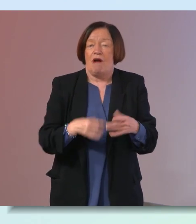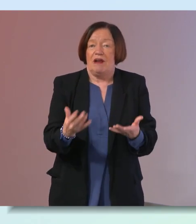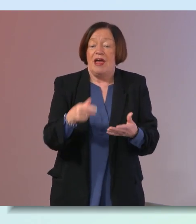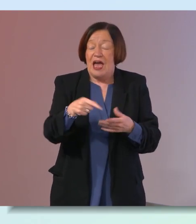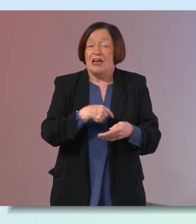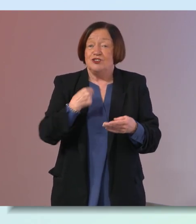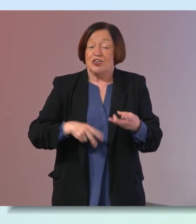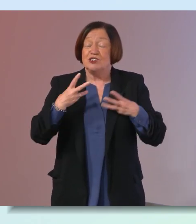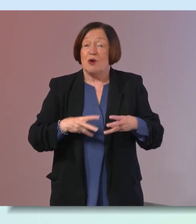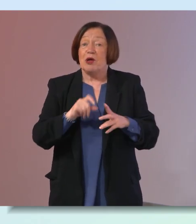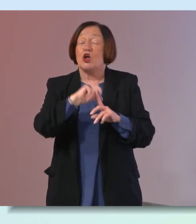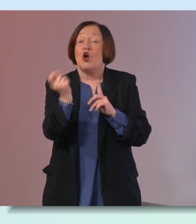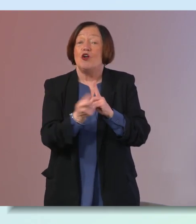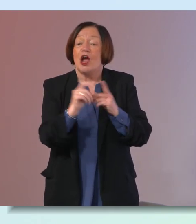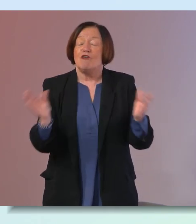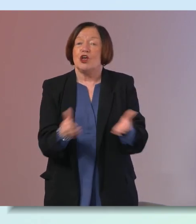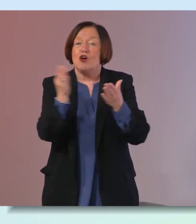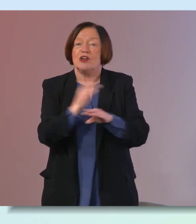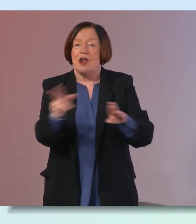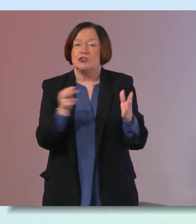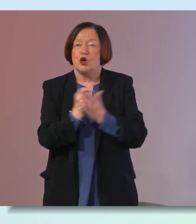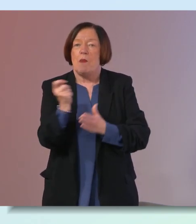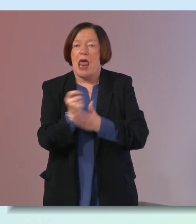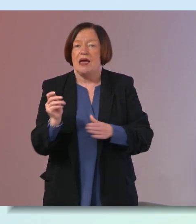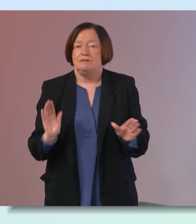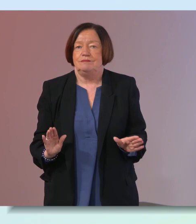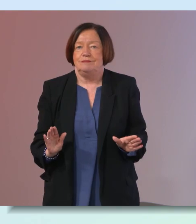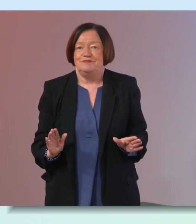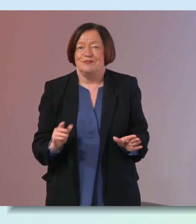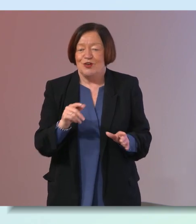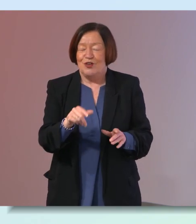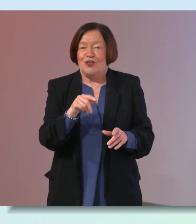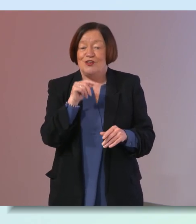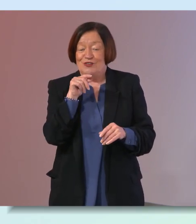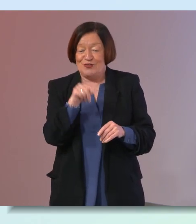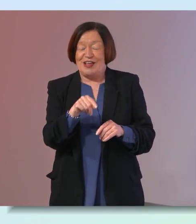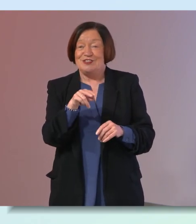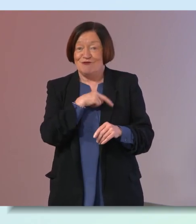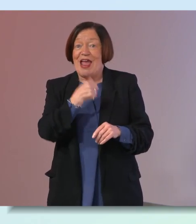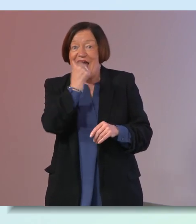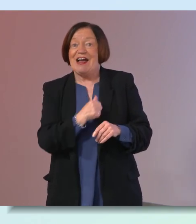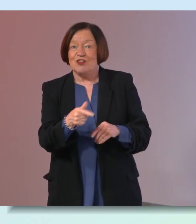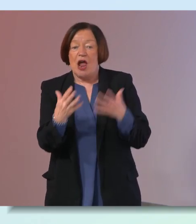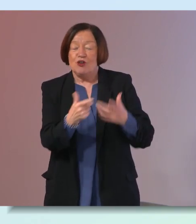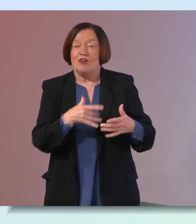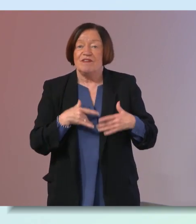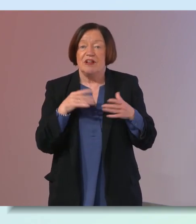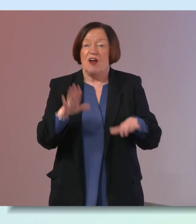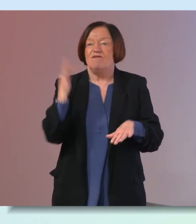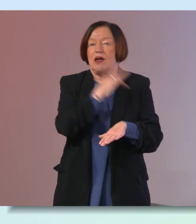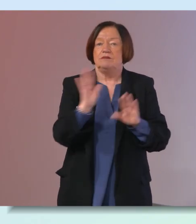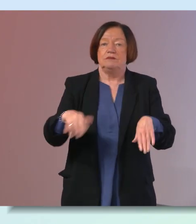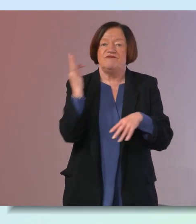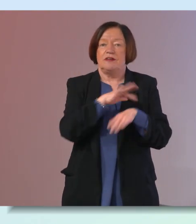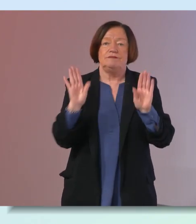women culturally are encouraged not to complain and so your default answer to how you're feeling is oh fine i'm fine